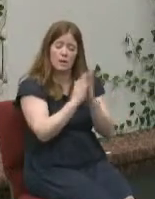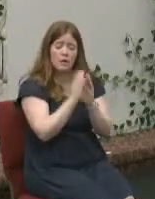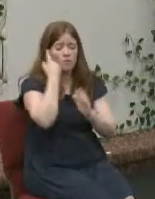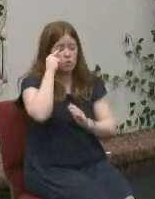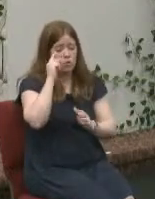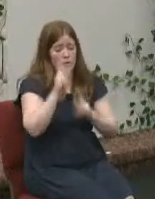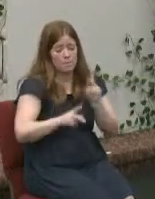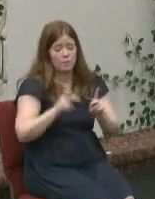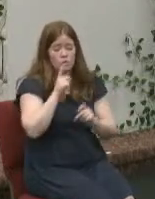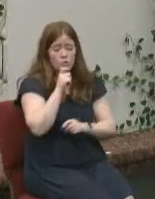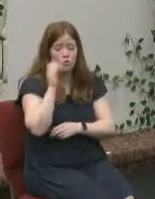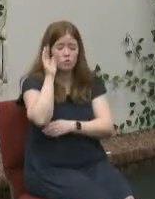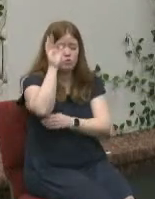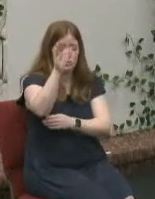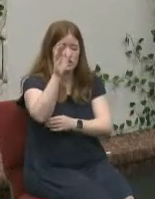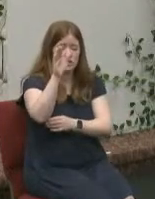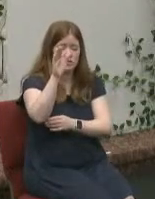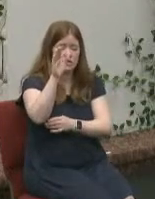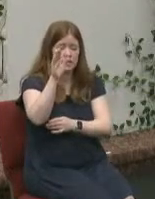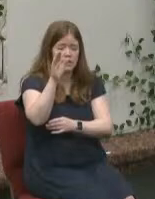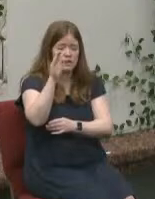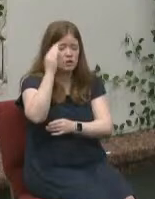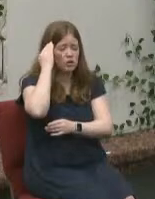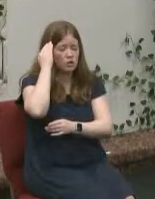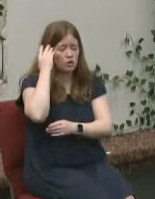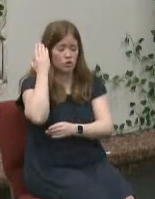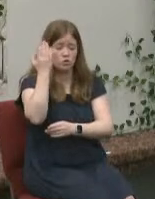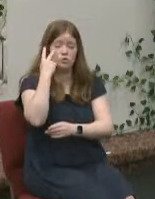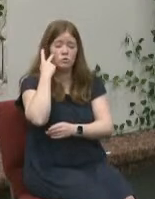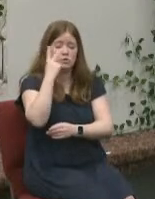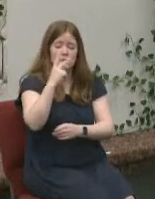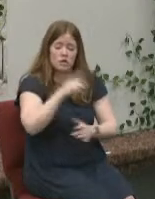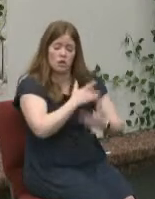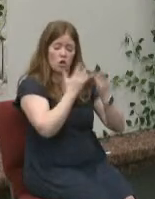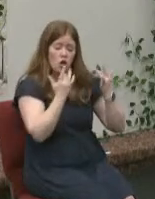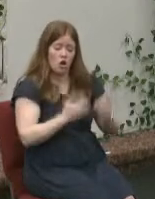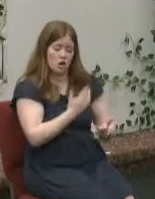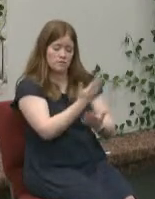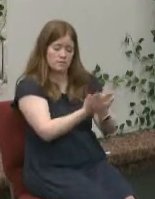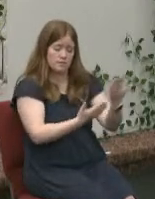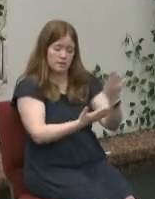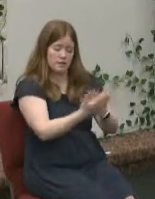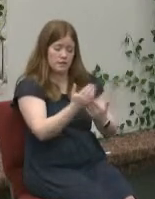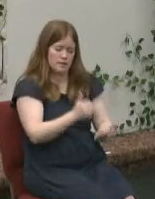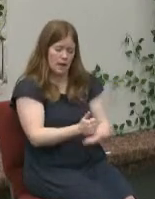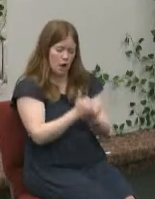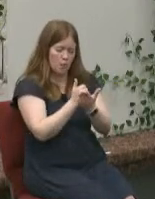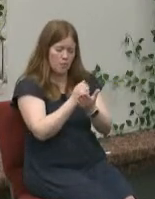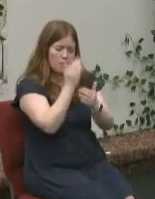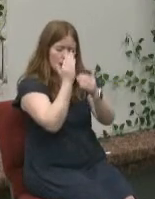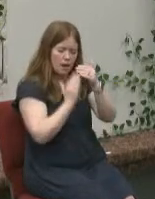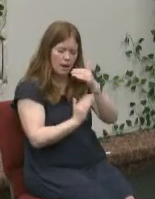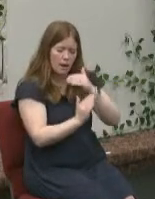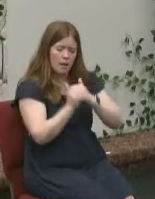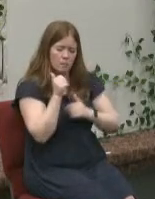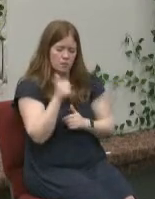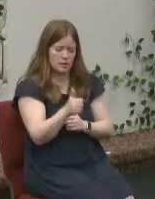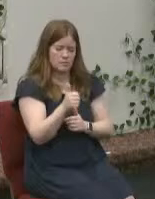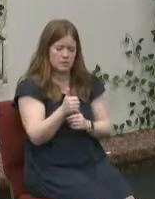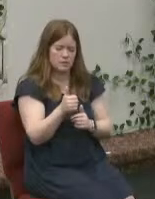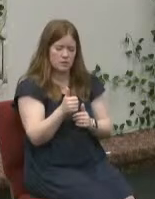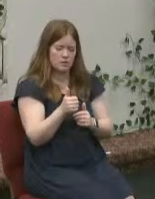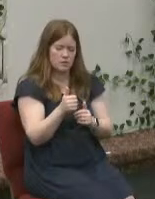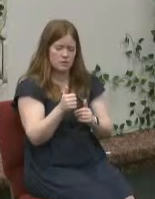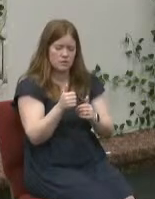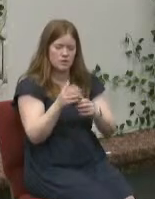ago you've seen them all more importantly you see their hearts oh god help them to humble themselves today submit